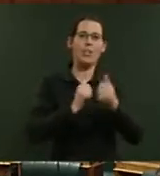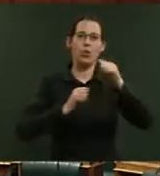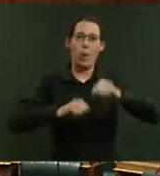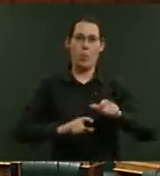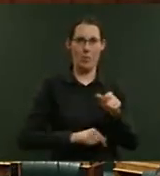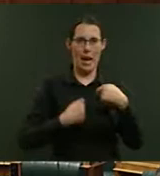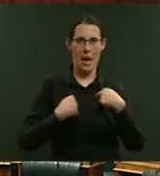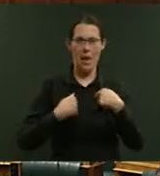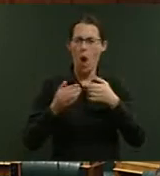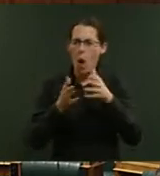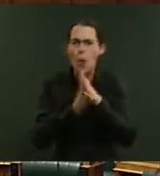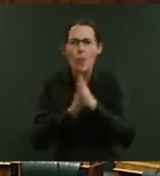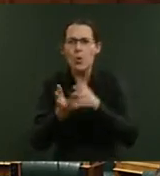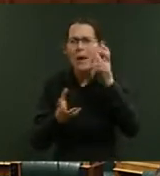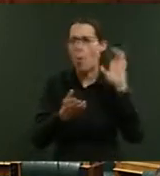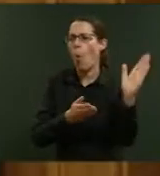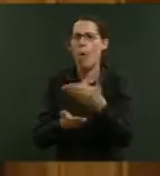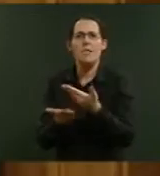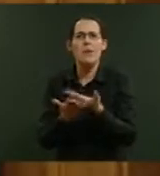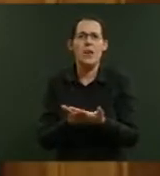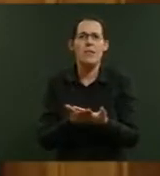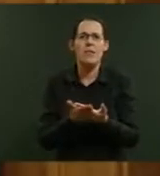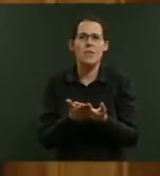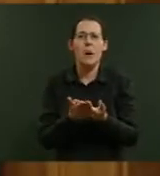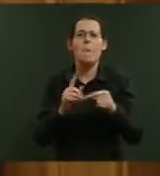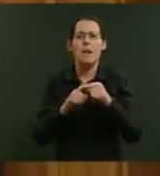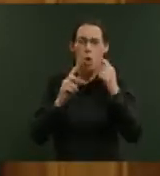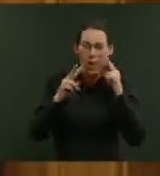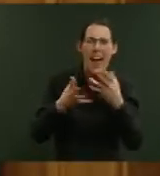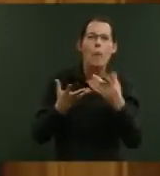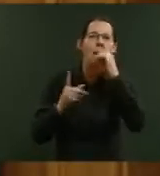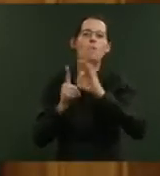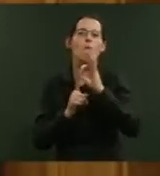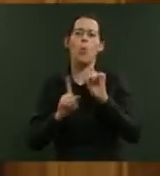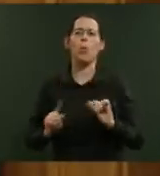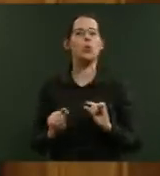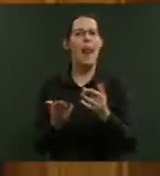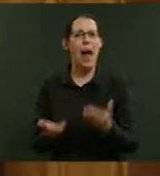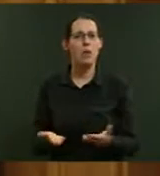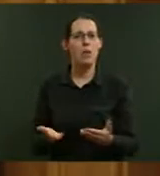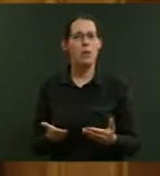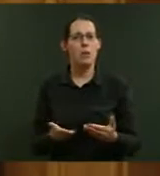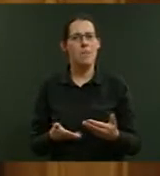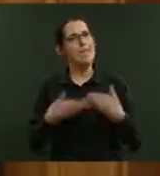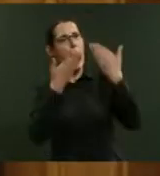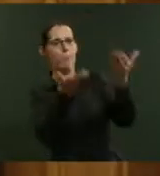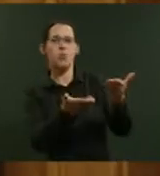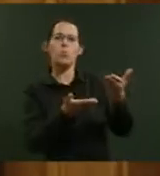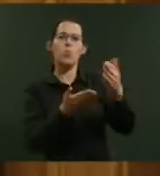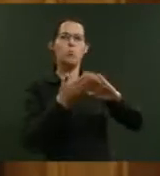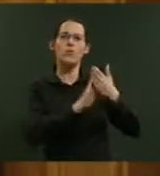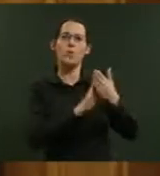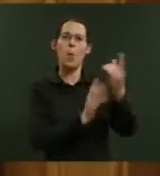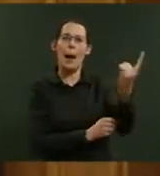and how we can improve what we do right now. It is up to the community to come and talk to us and tell us